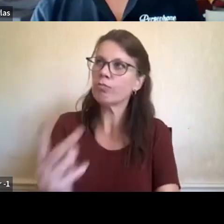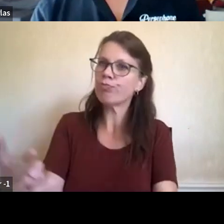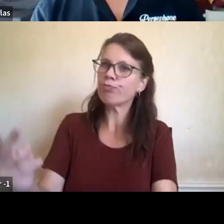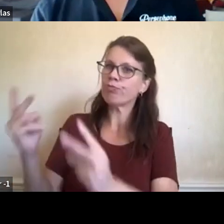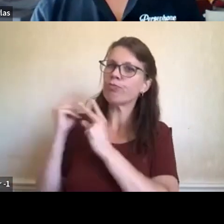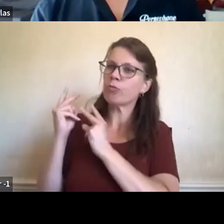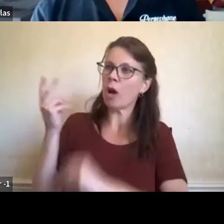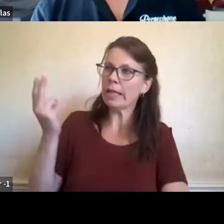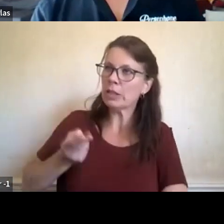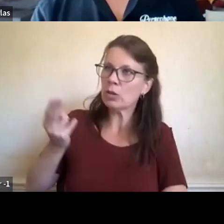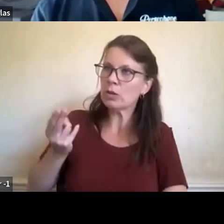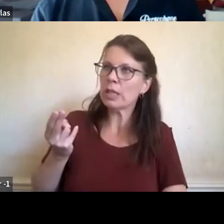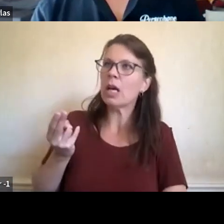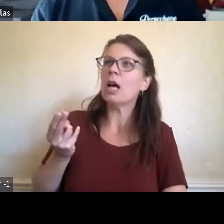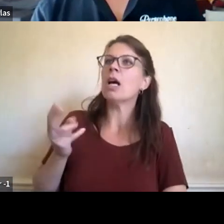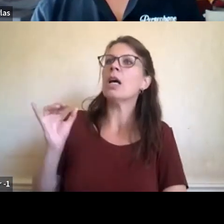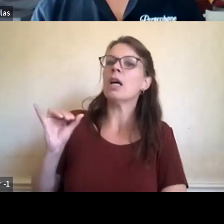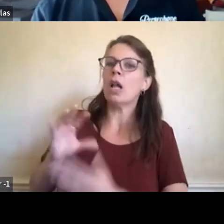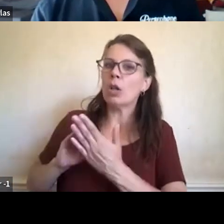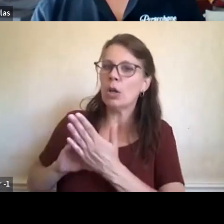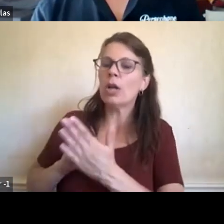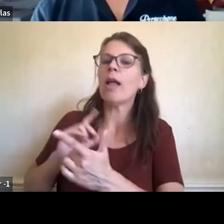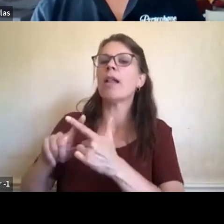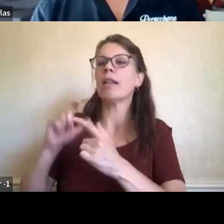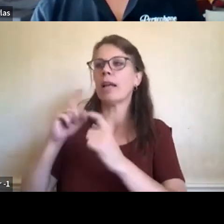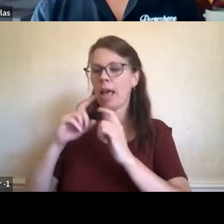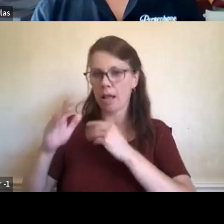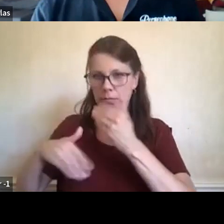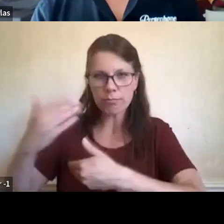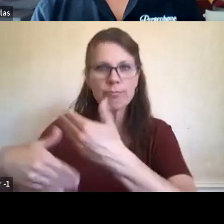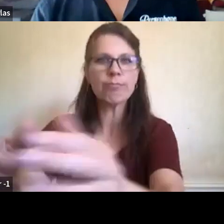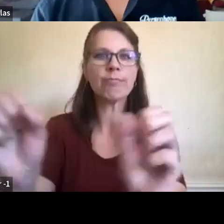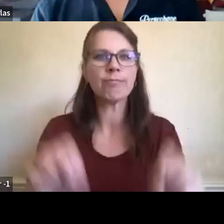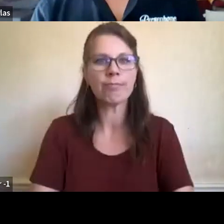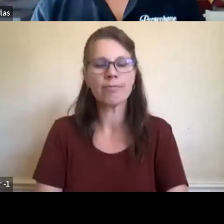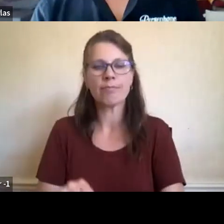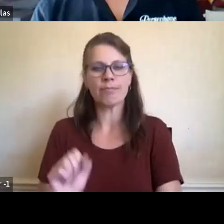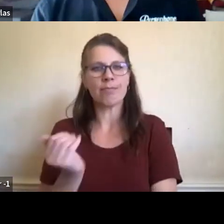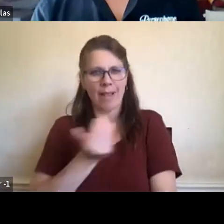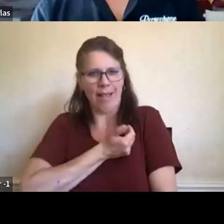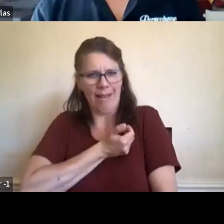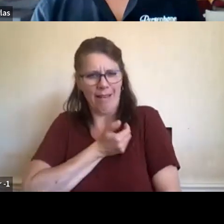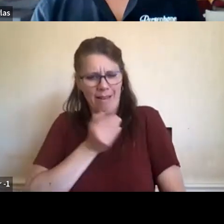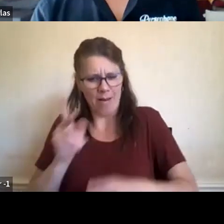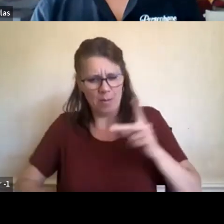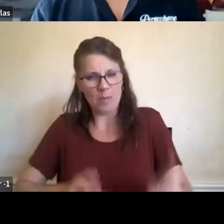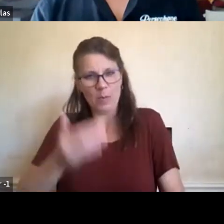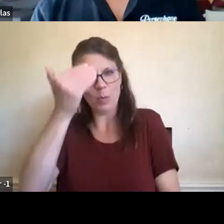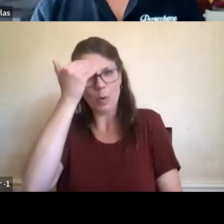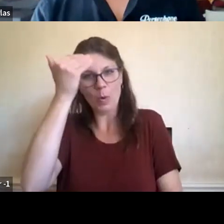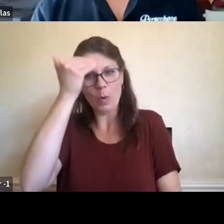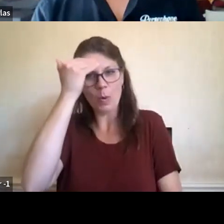understand. That's what our people, um, that knowledge bank of understanding natural systems,